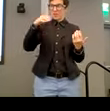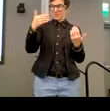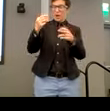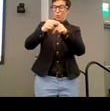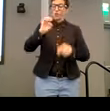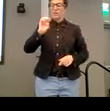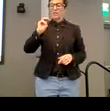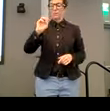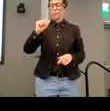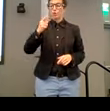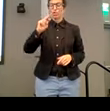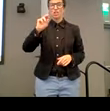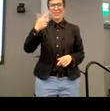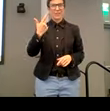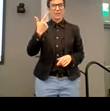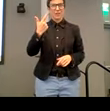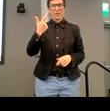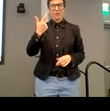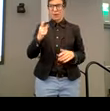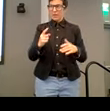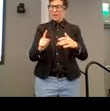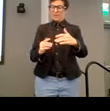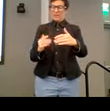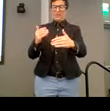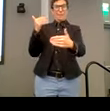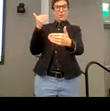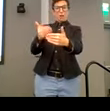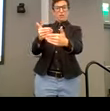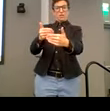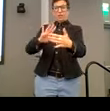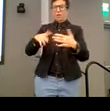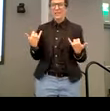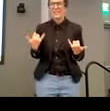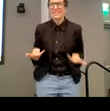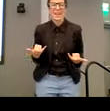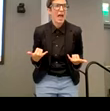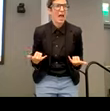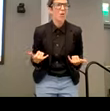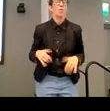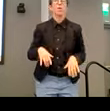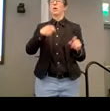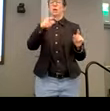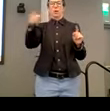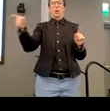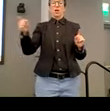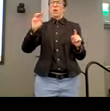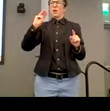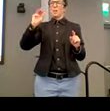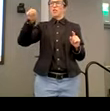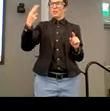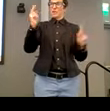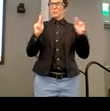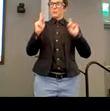here. Now we have to be now we can't think of them. So I had this image with the mass general people already covered about